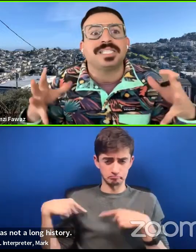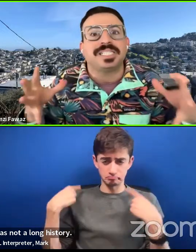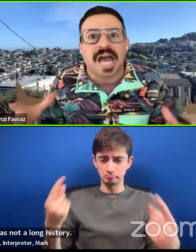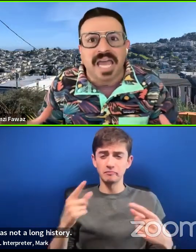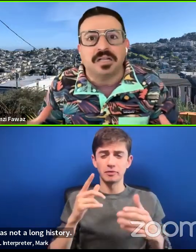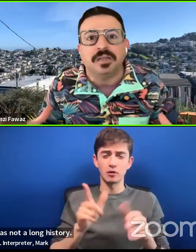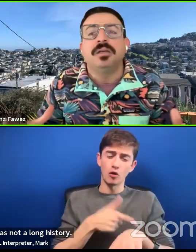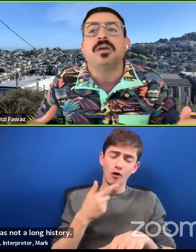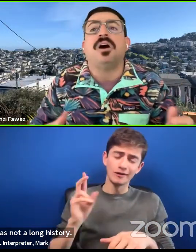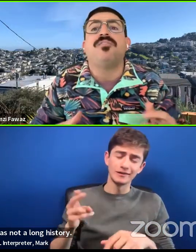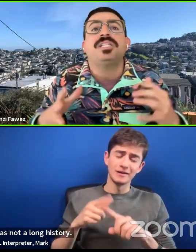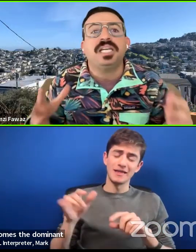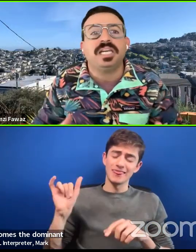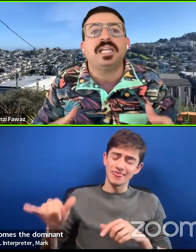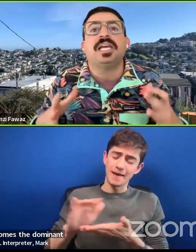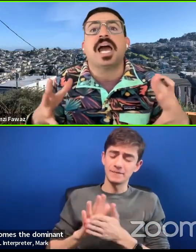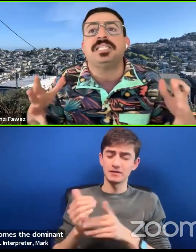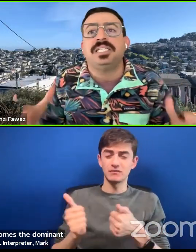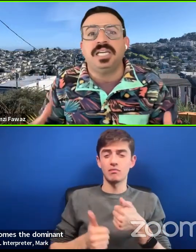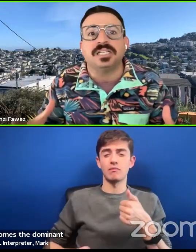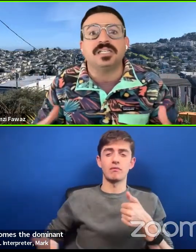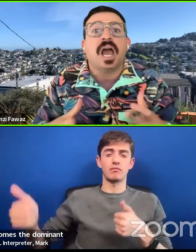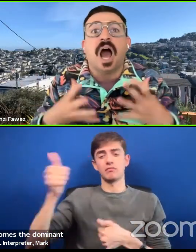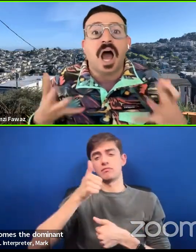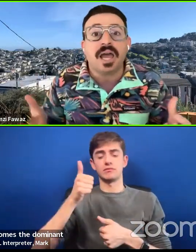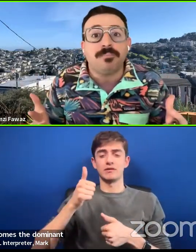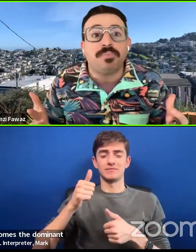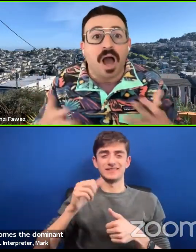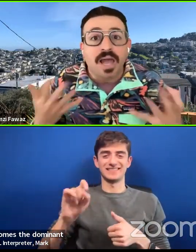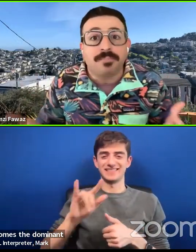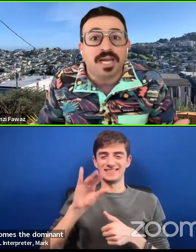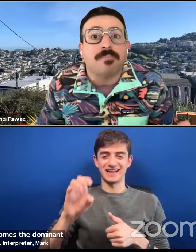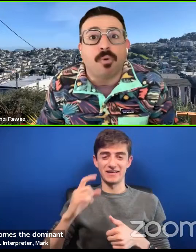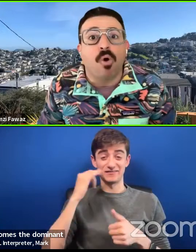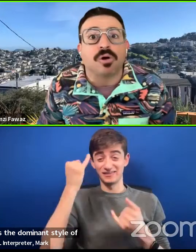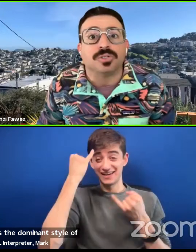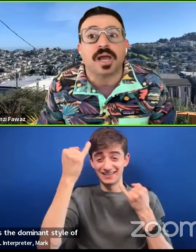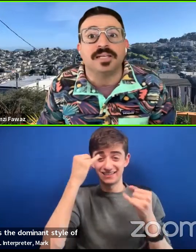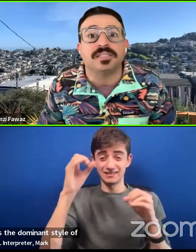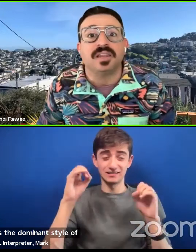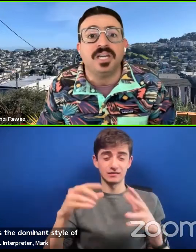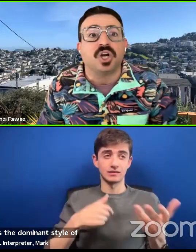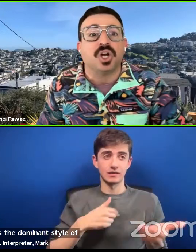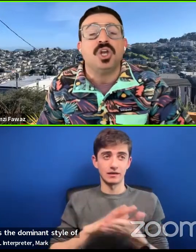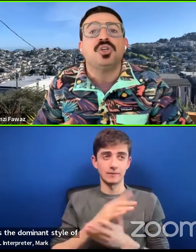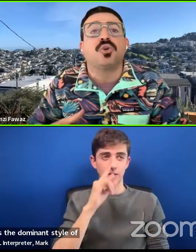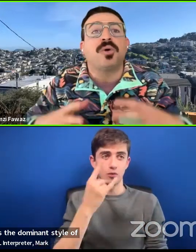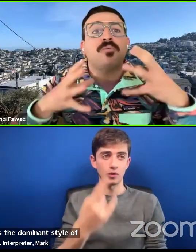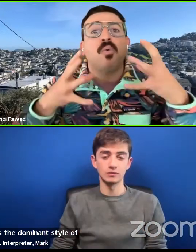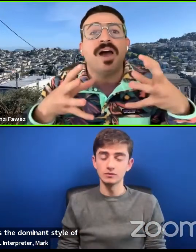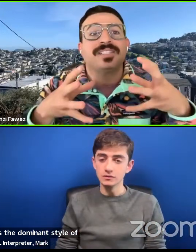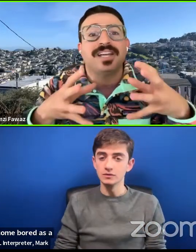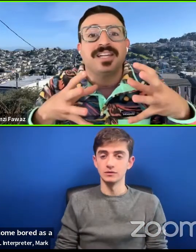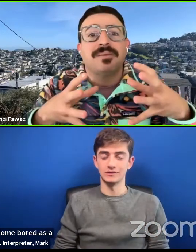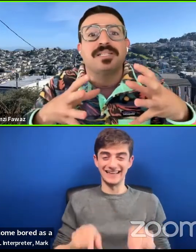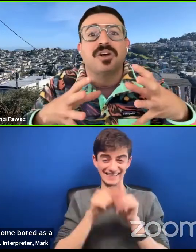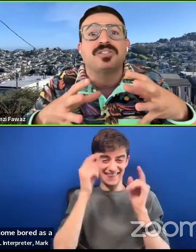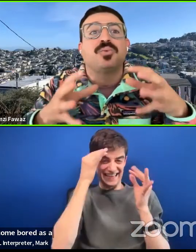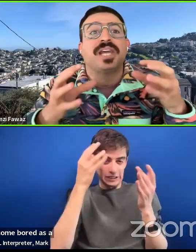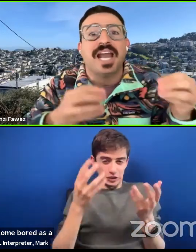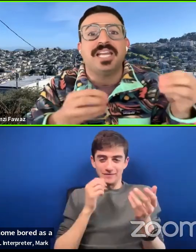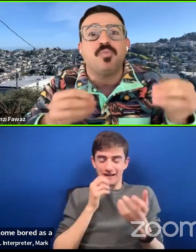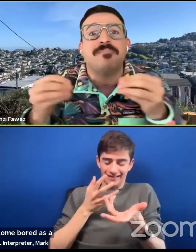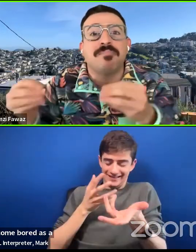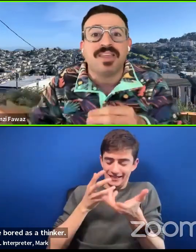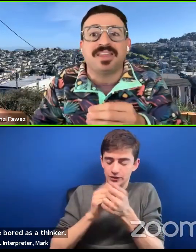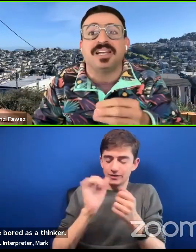dominant style of articulating ideas, I become bored as a thinker. So what I want, it's not that